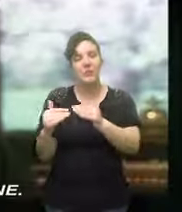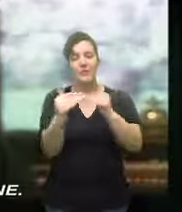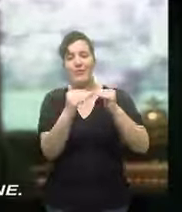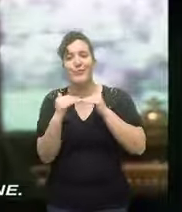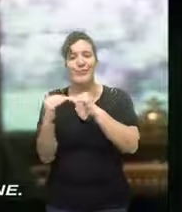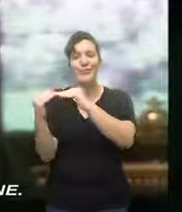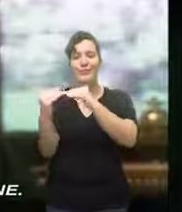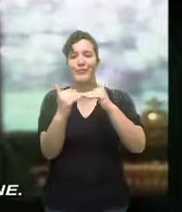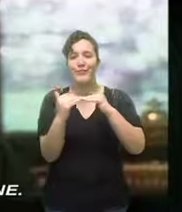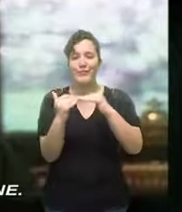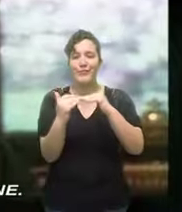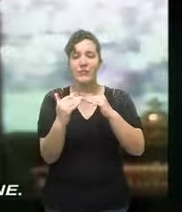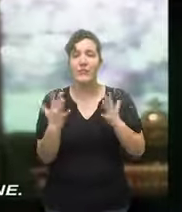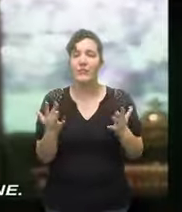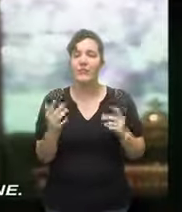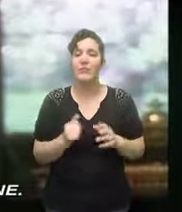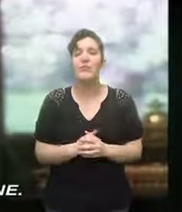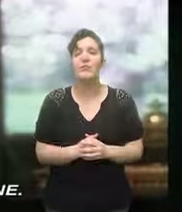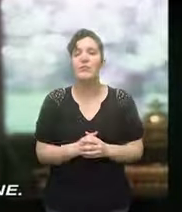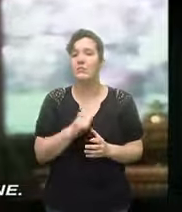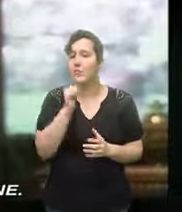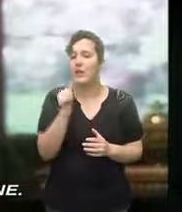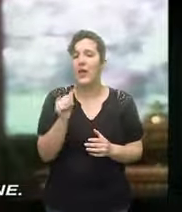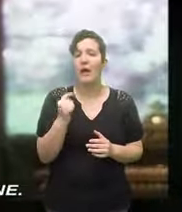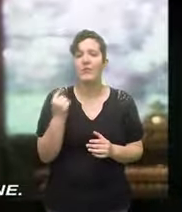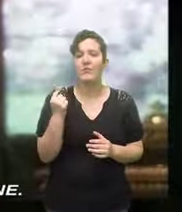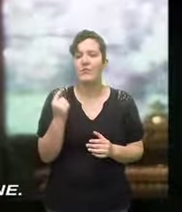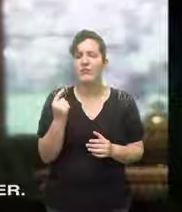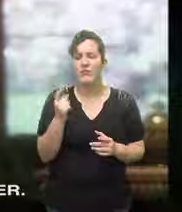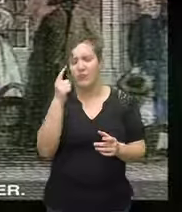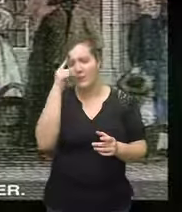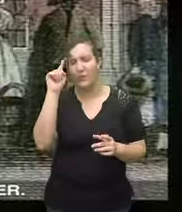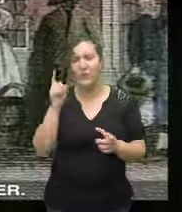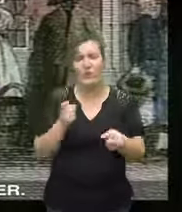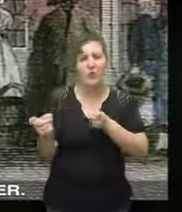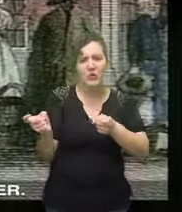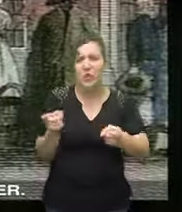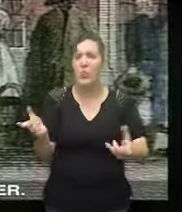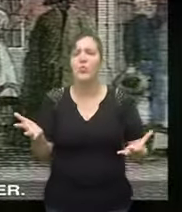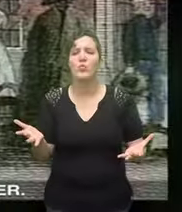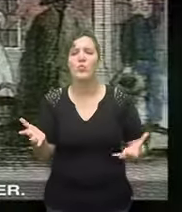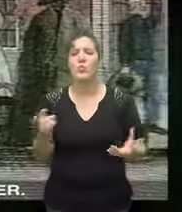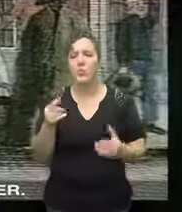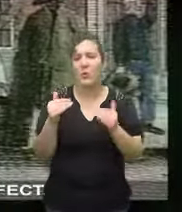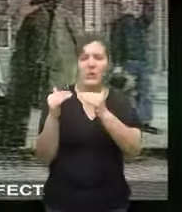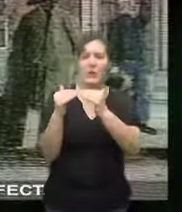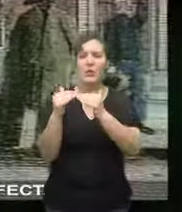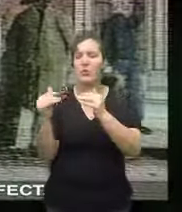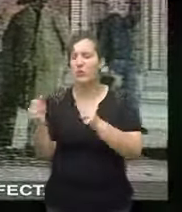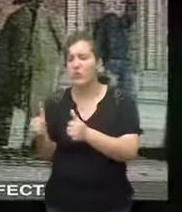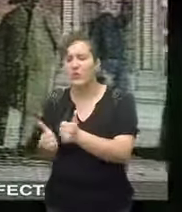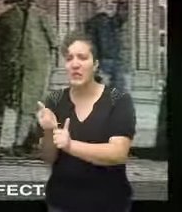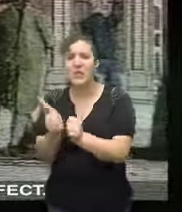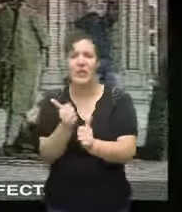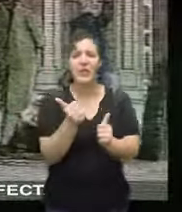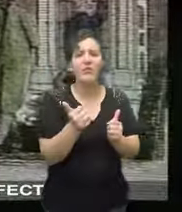and not subject to anyone you're equal to each other and that had a pervasive